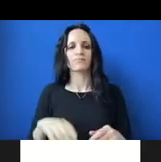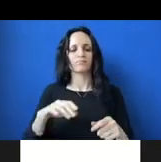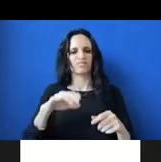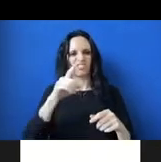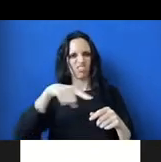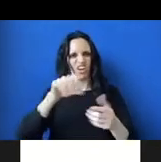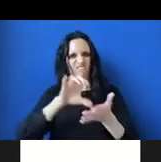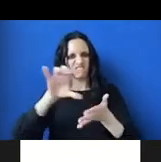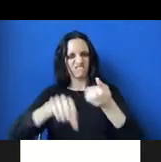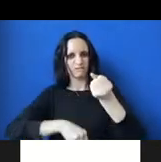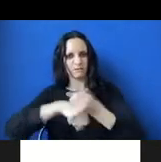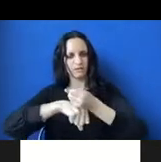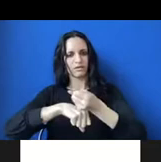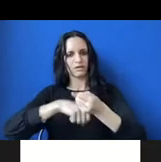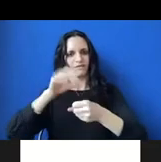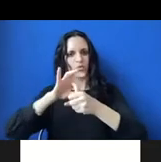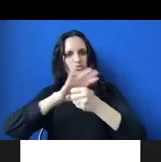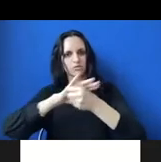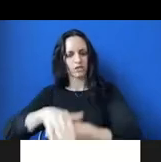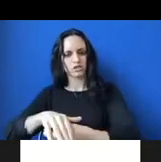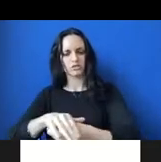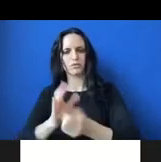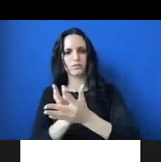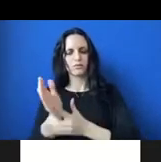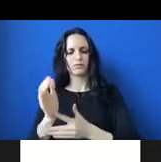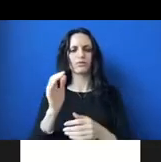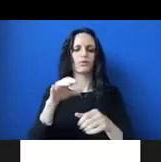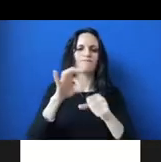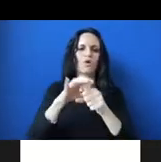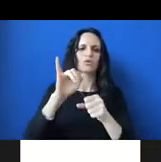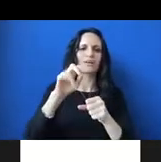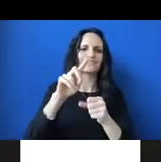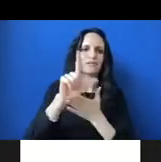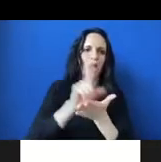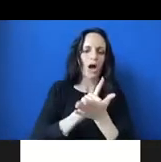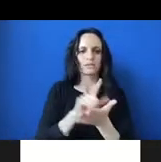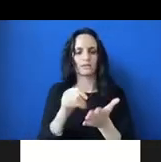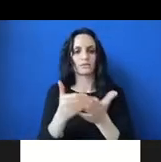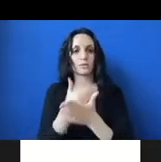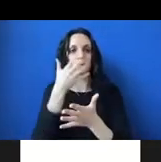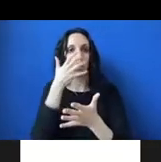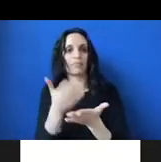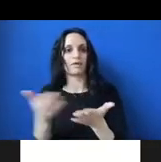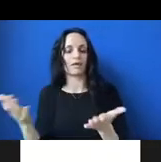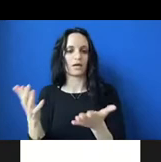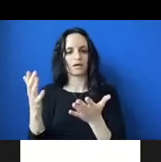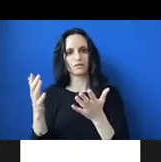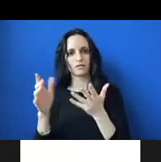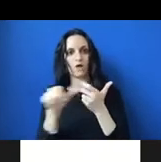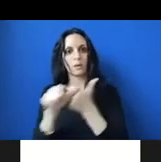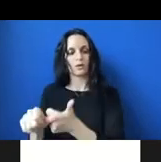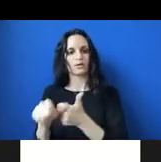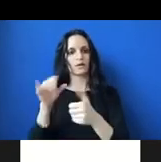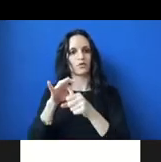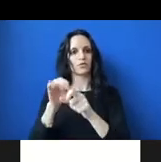legislation, whether it was gerrymandering or voter ID laws is the hot new thing to combat so-called voter fraud. There's